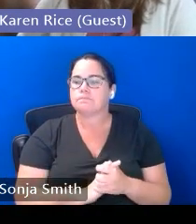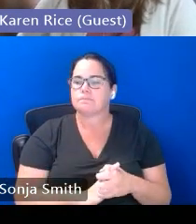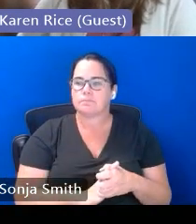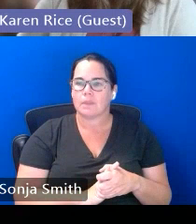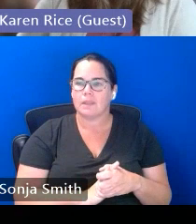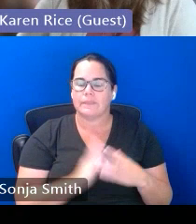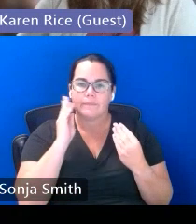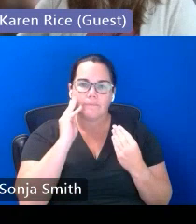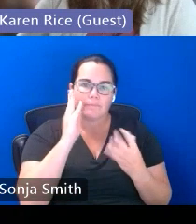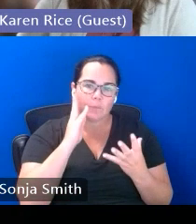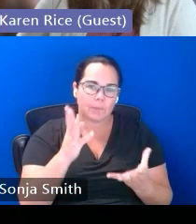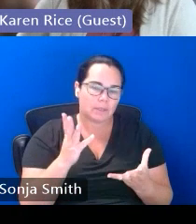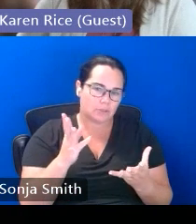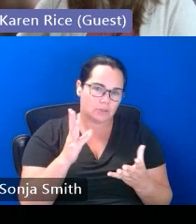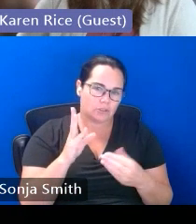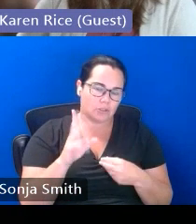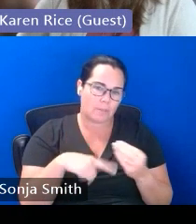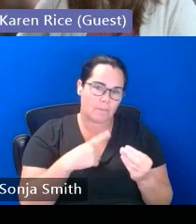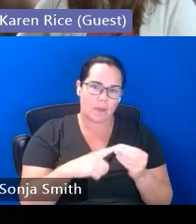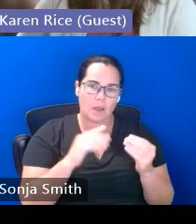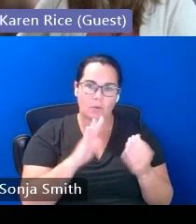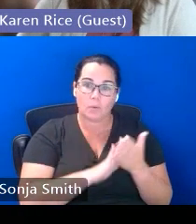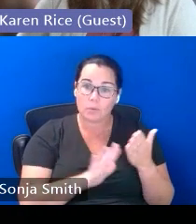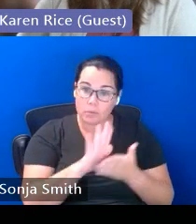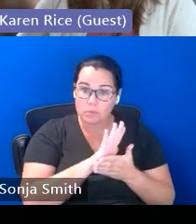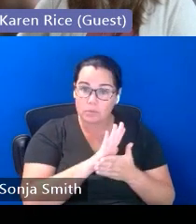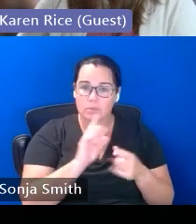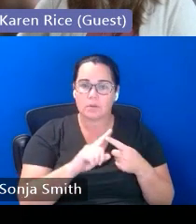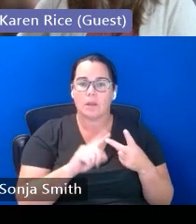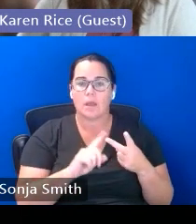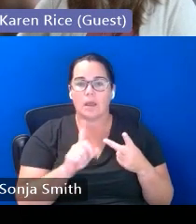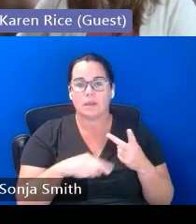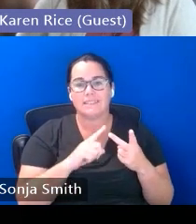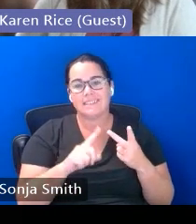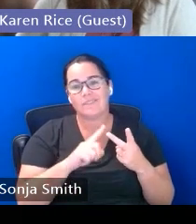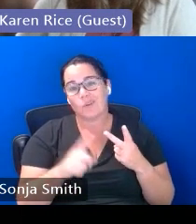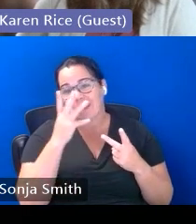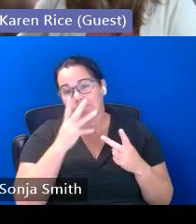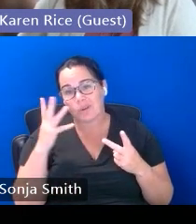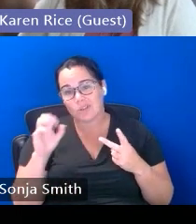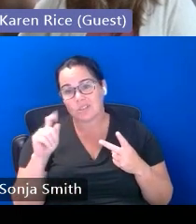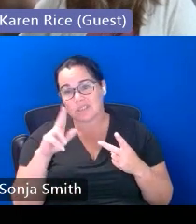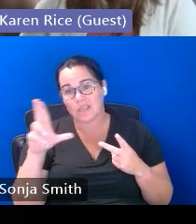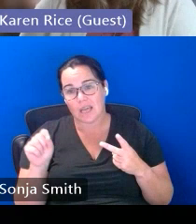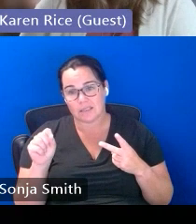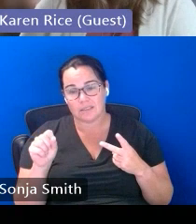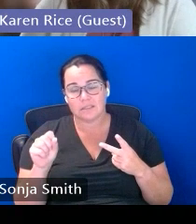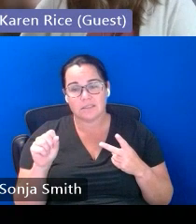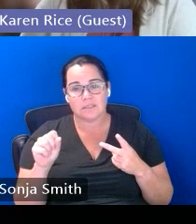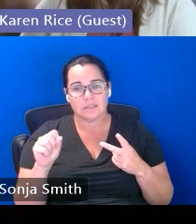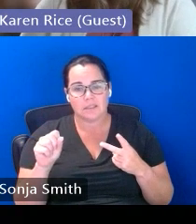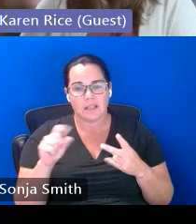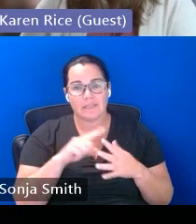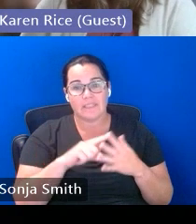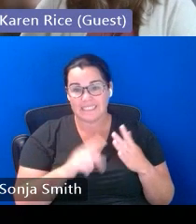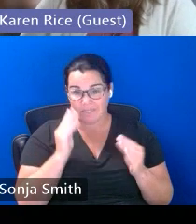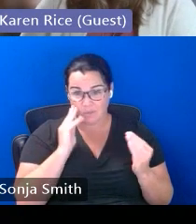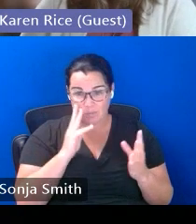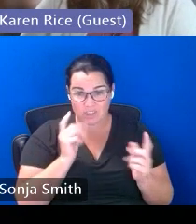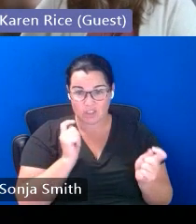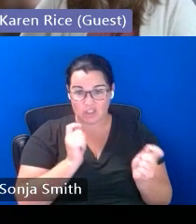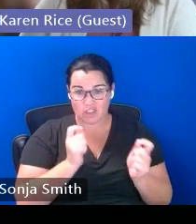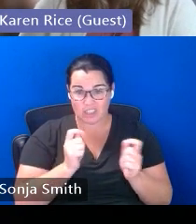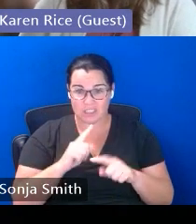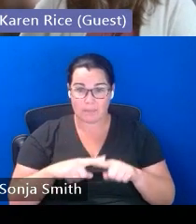and on some of the upcoming slides about the different immigration statuses um this is information that changes with the political